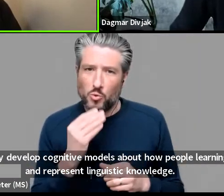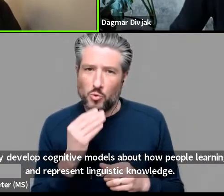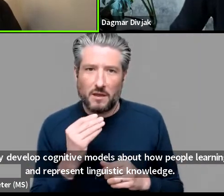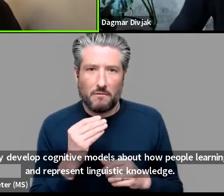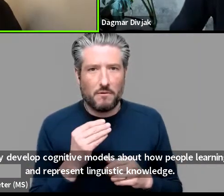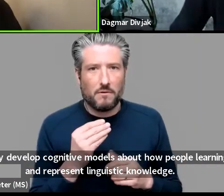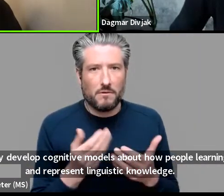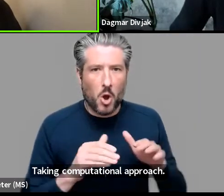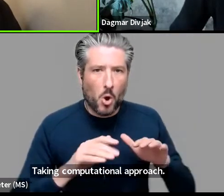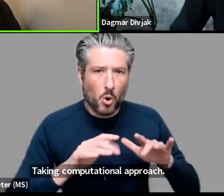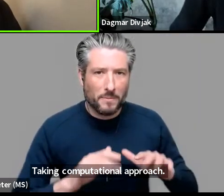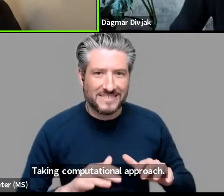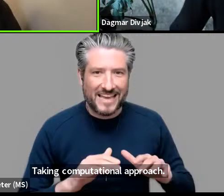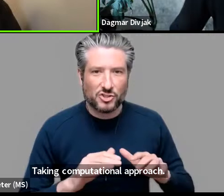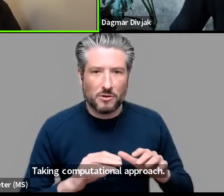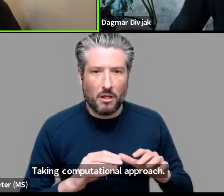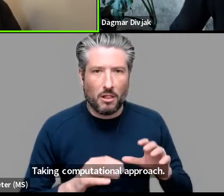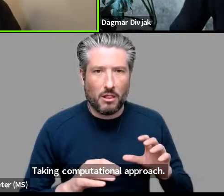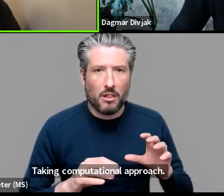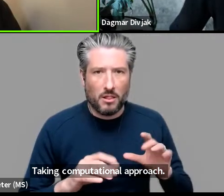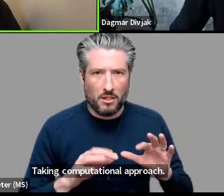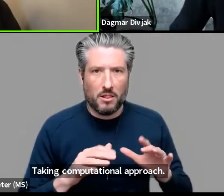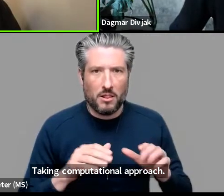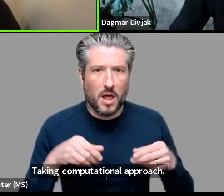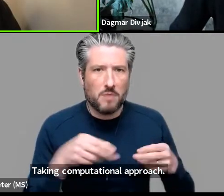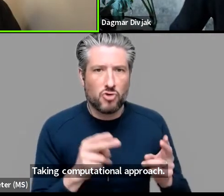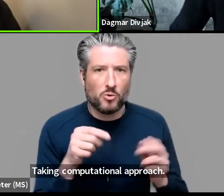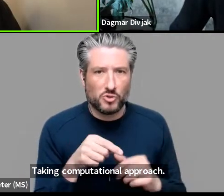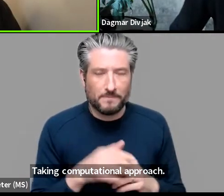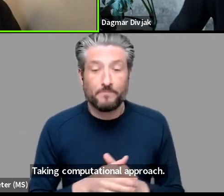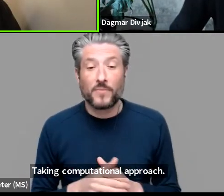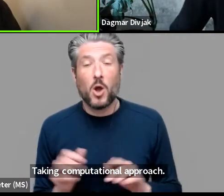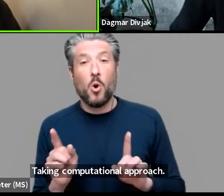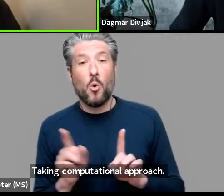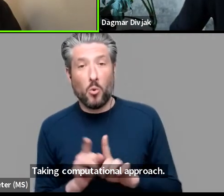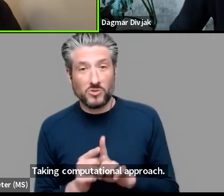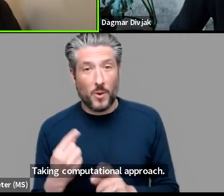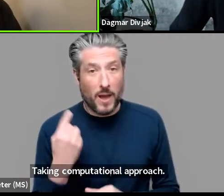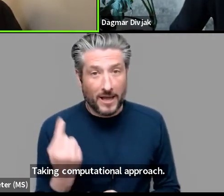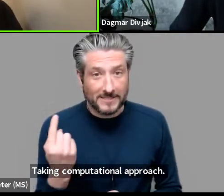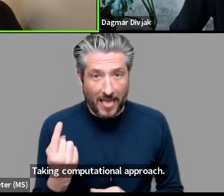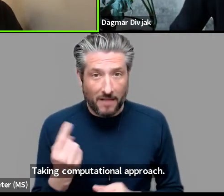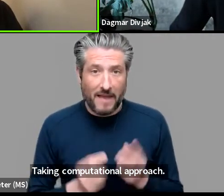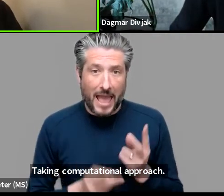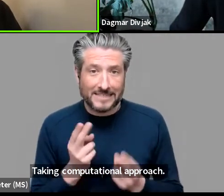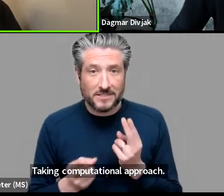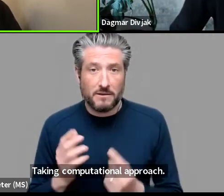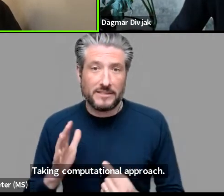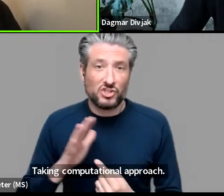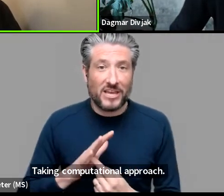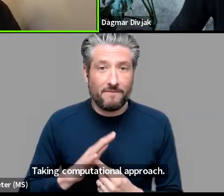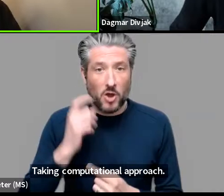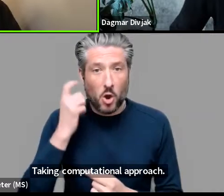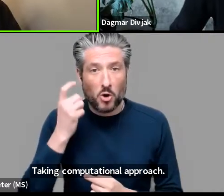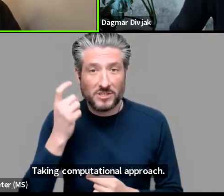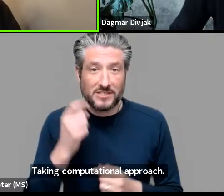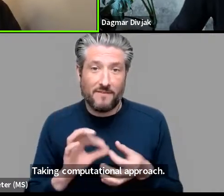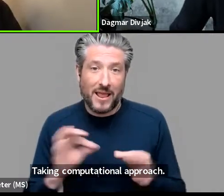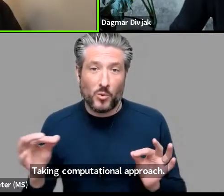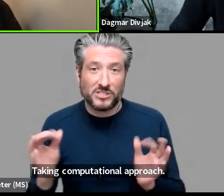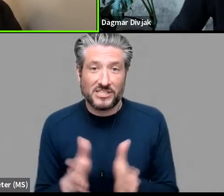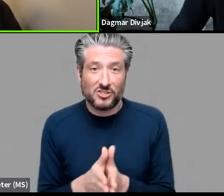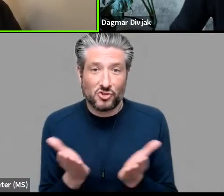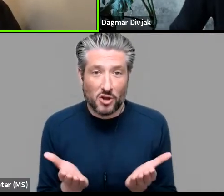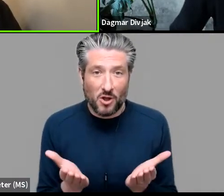she is also notably the editor-in-chief of the journal of cognitive linguistics um and has published widely herself in linguistics